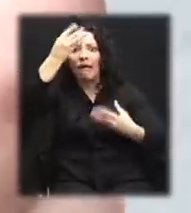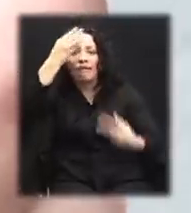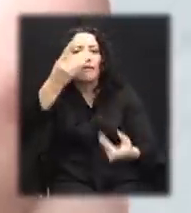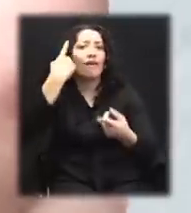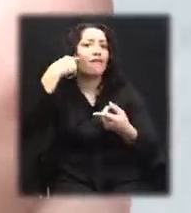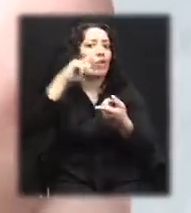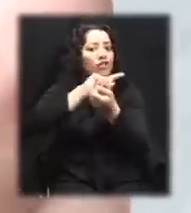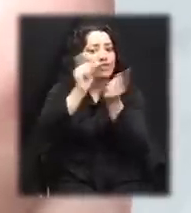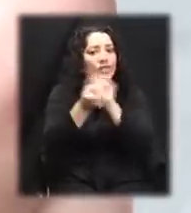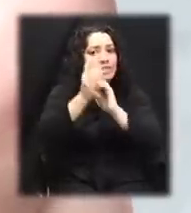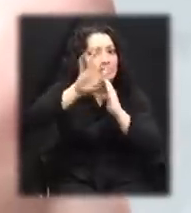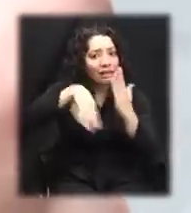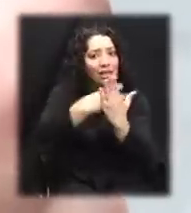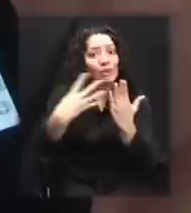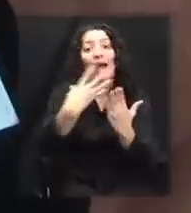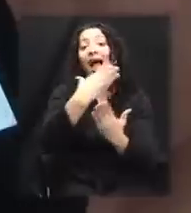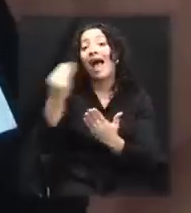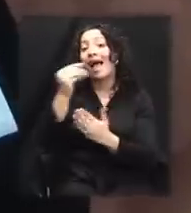and text a cab for a pickup.